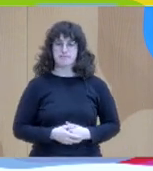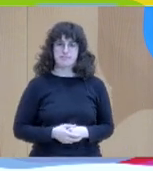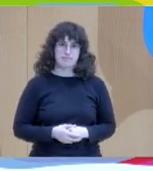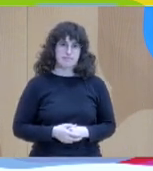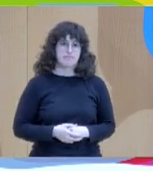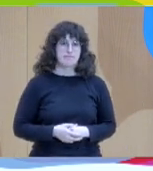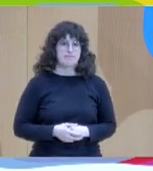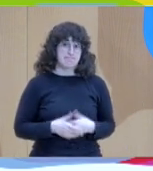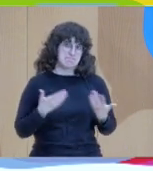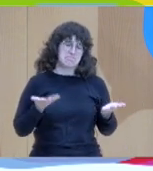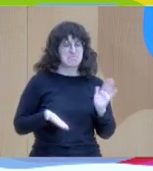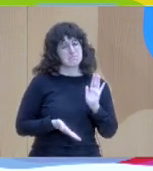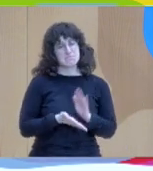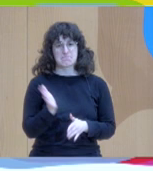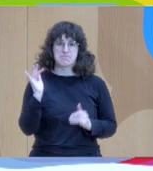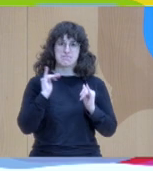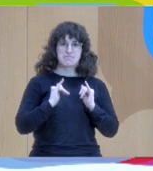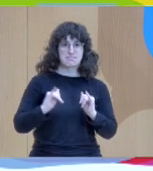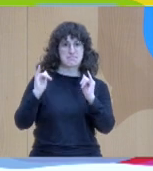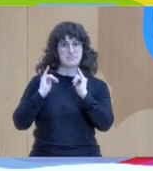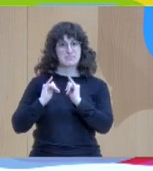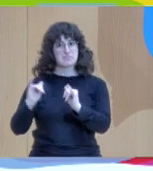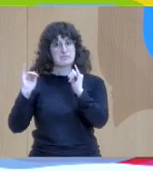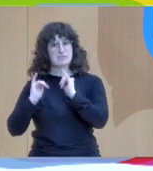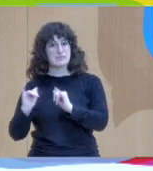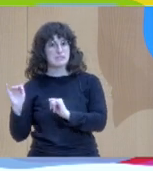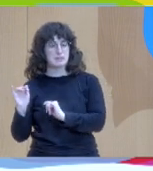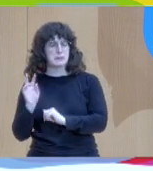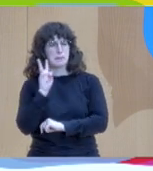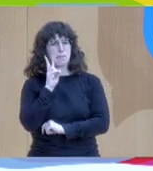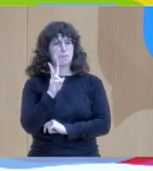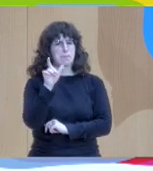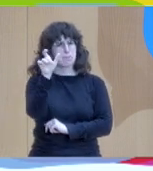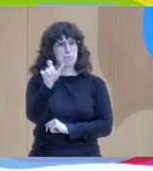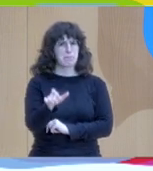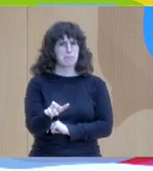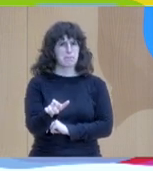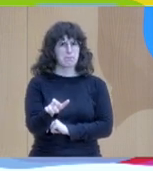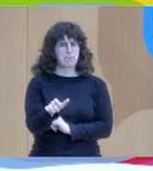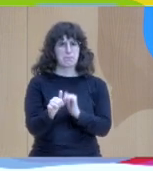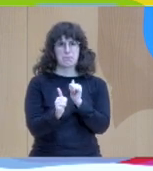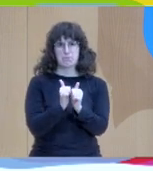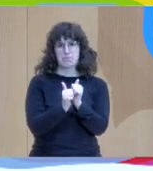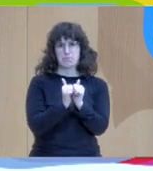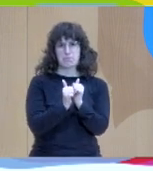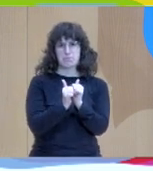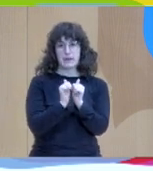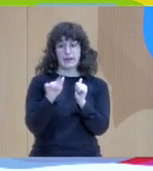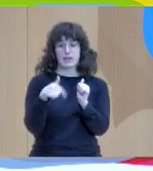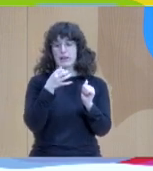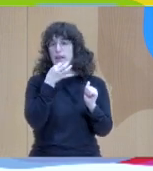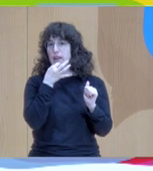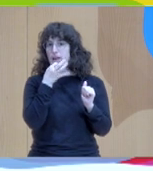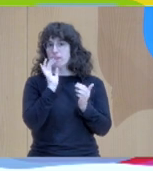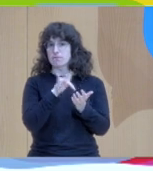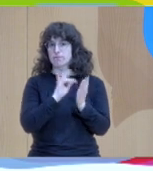meeting, for the afternoon meeting that I didn't know by face and as Heiki pointed out, you learn by name and you learn the faces